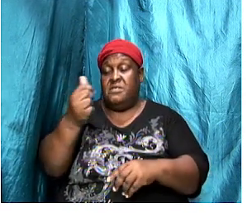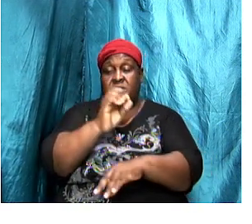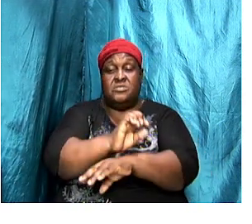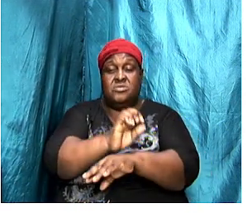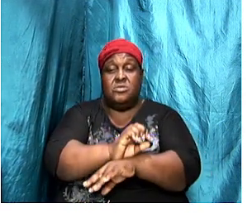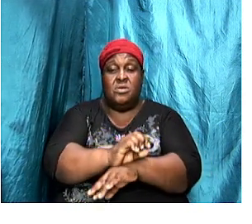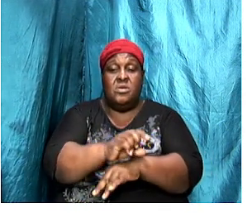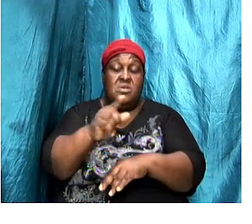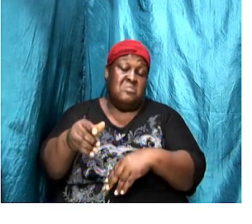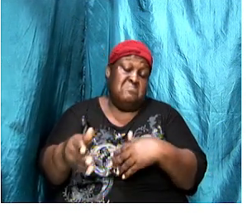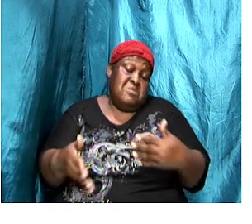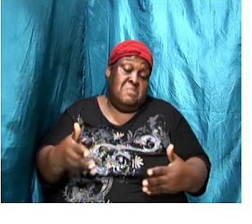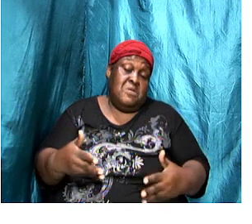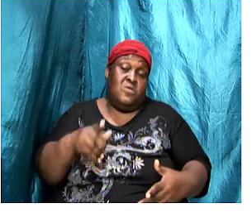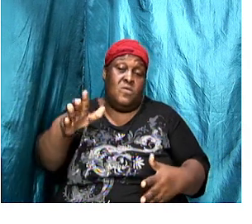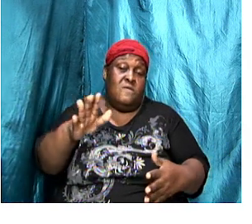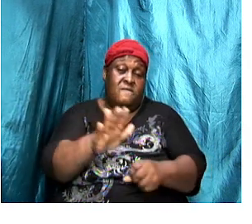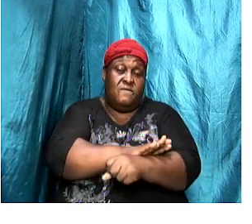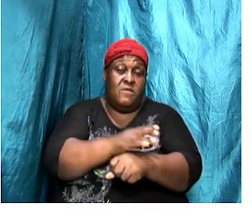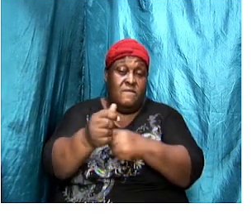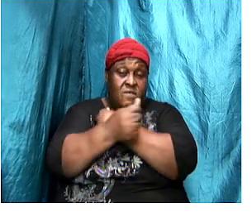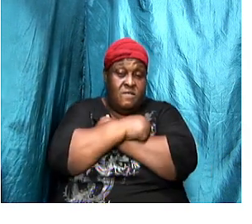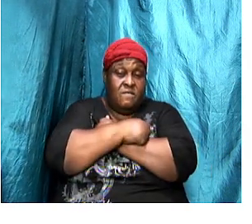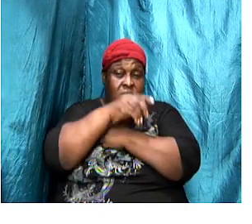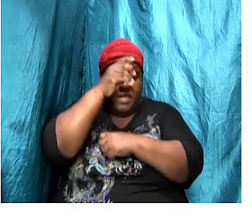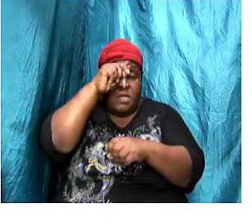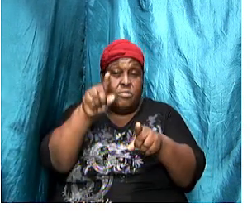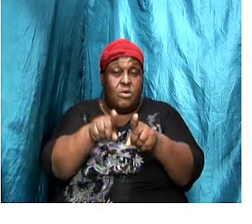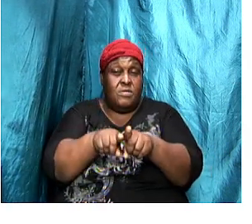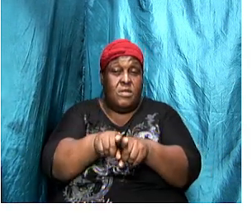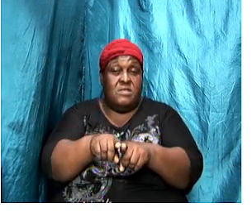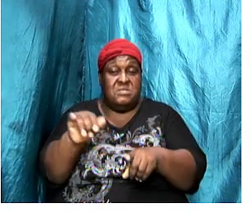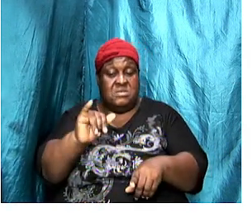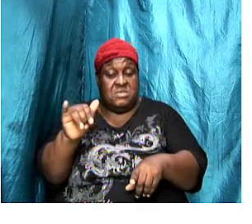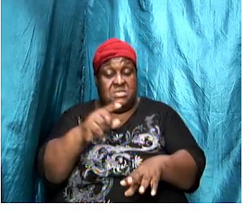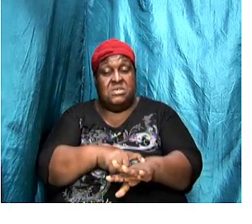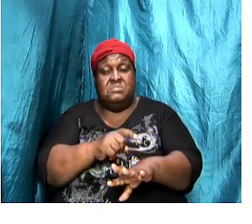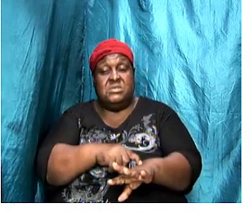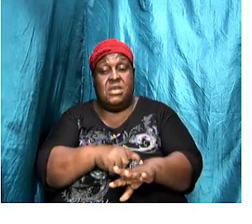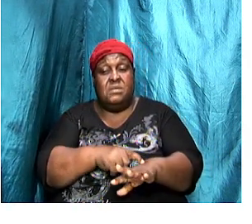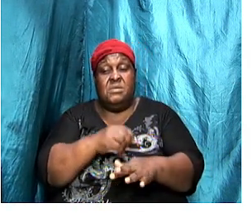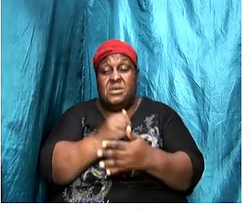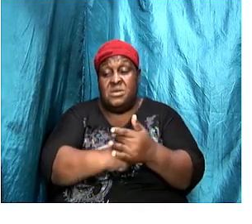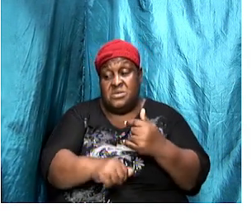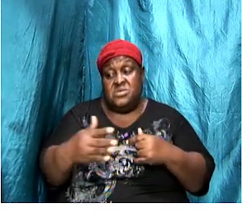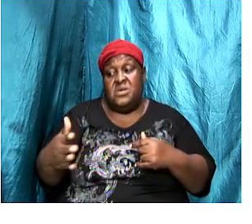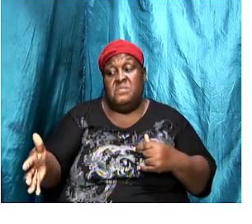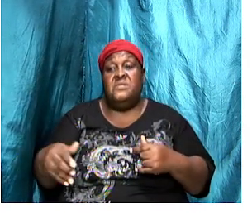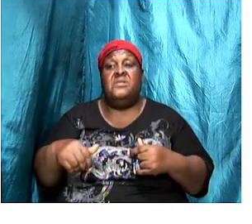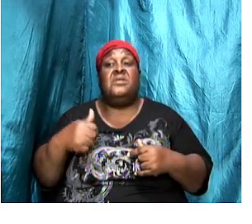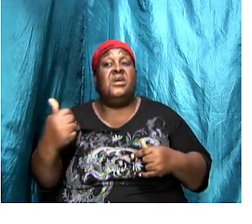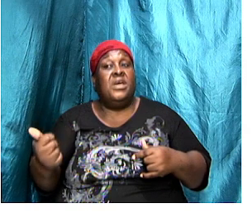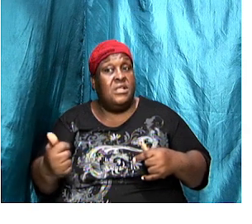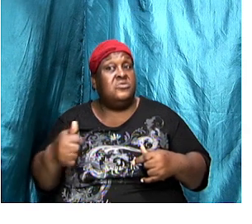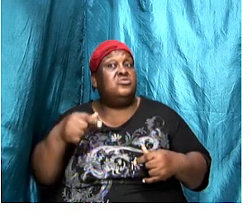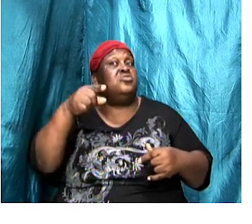full of love today, brotherly love, but at the same time, there is something else. have the